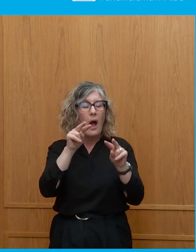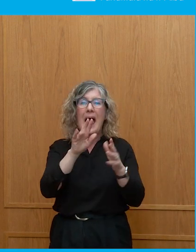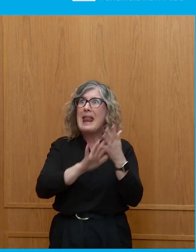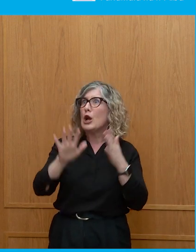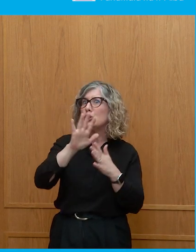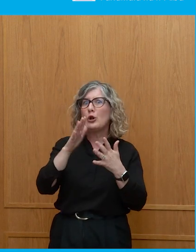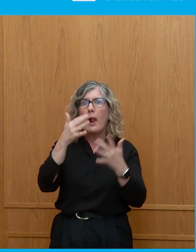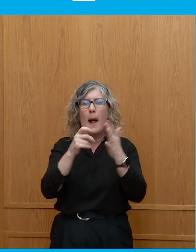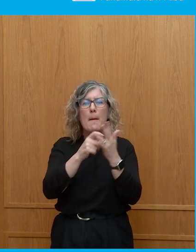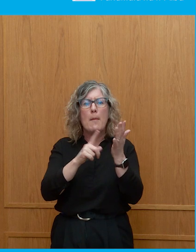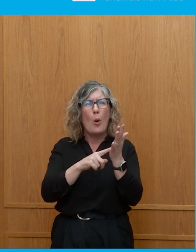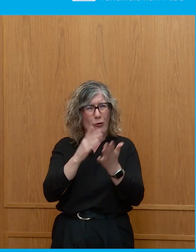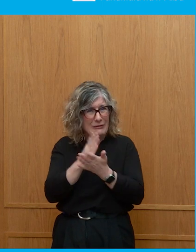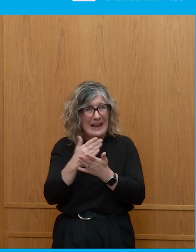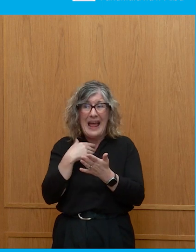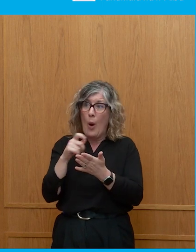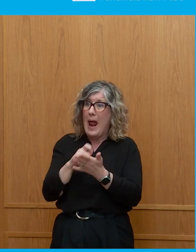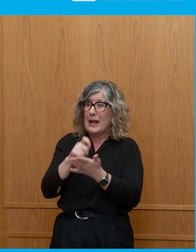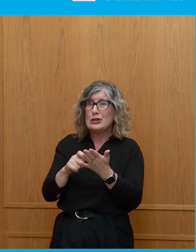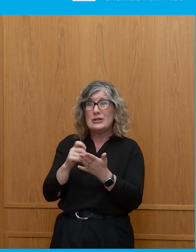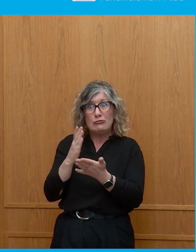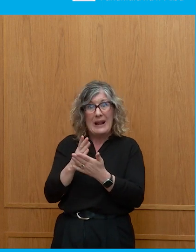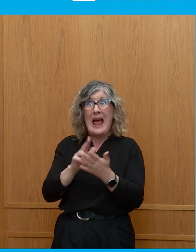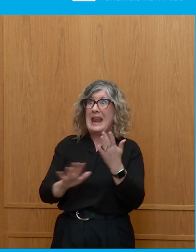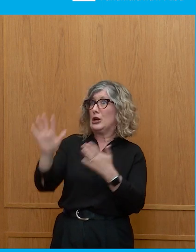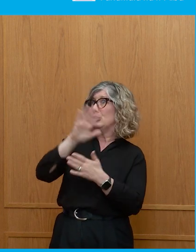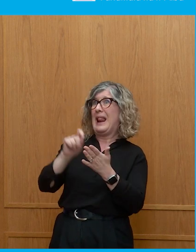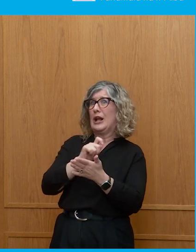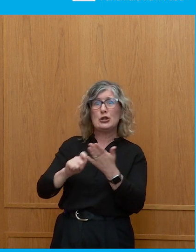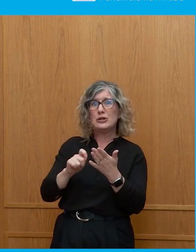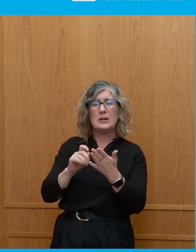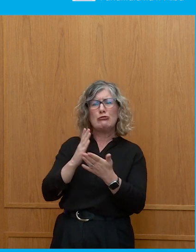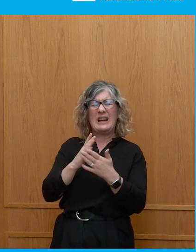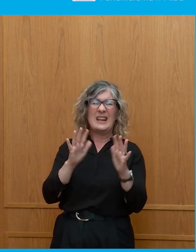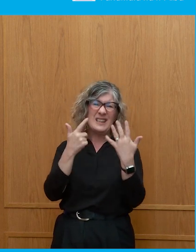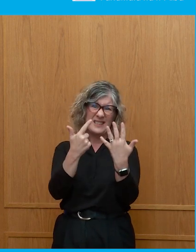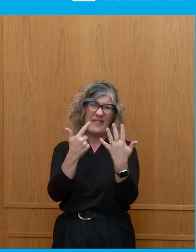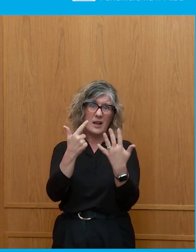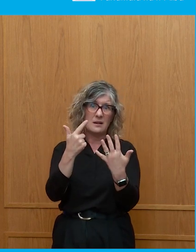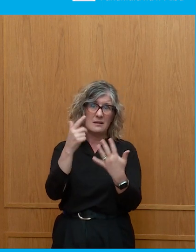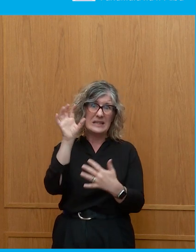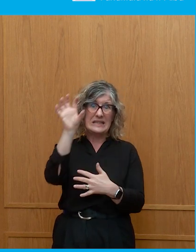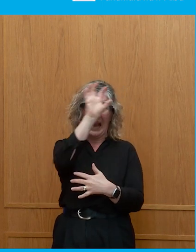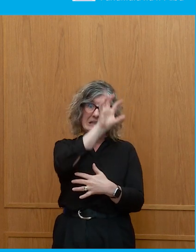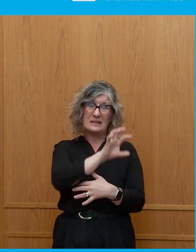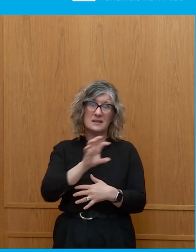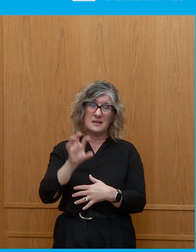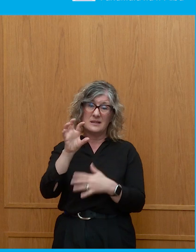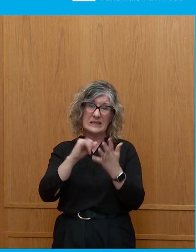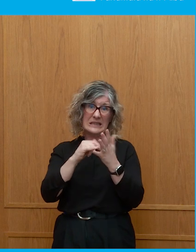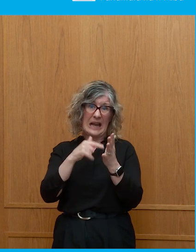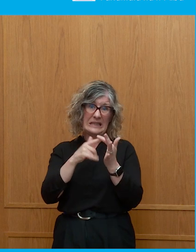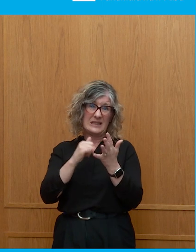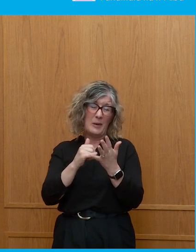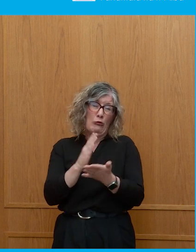don't have a national election. It's not a popular vote. It's really seven states. And really, really, really, really, it's